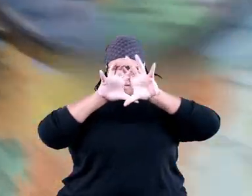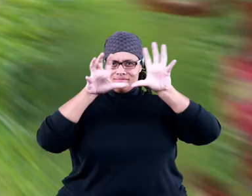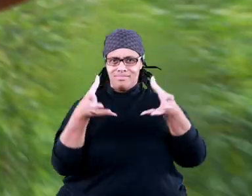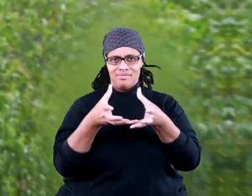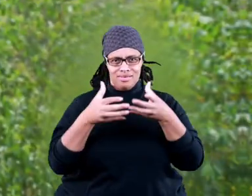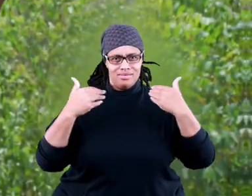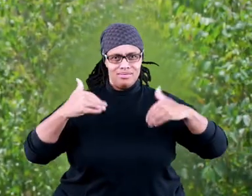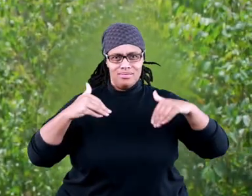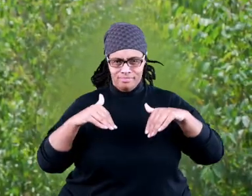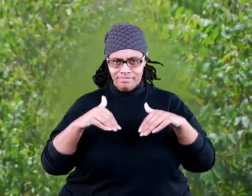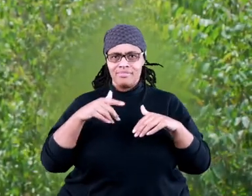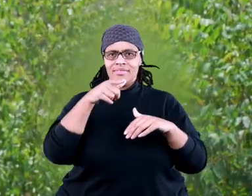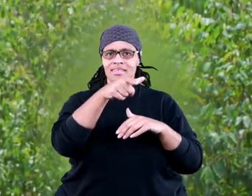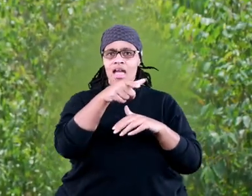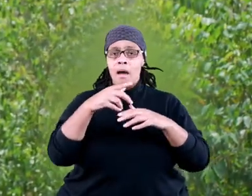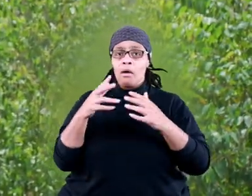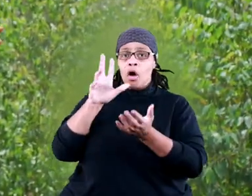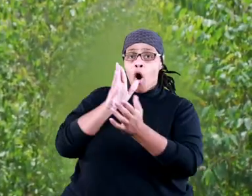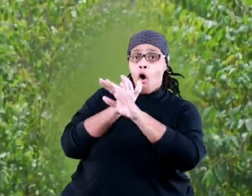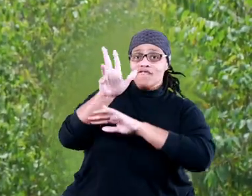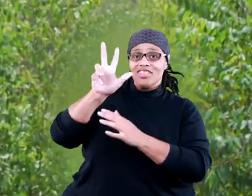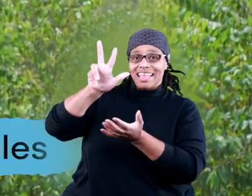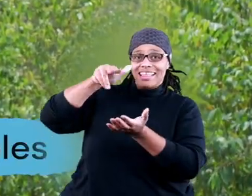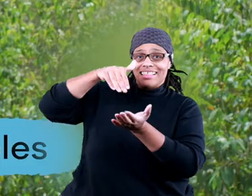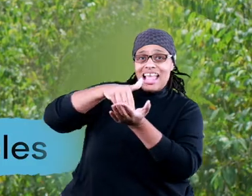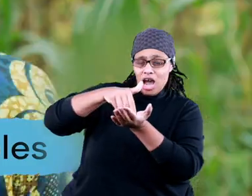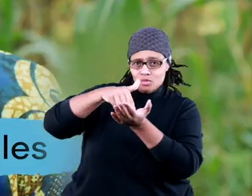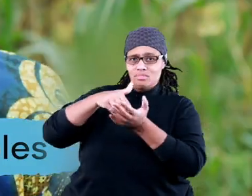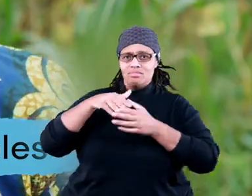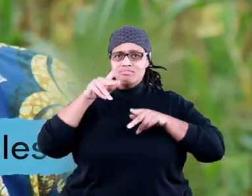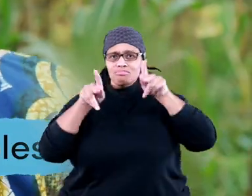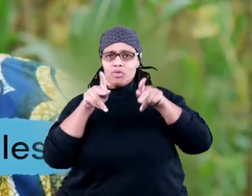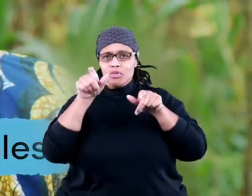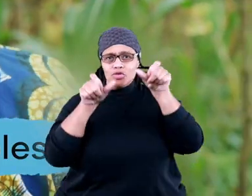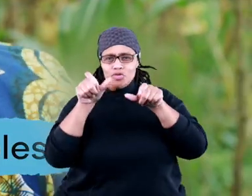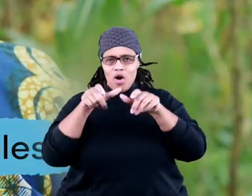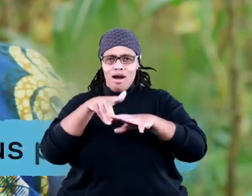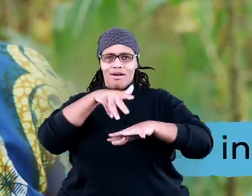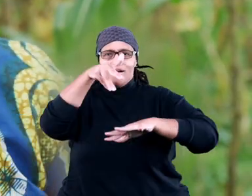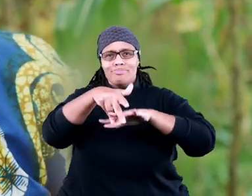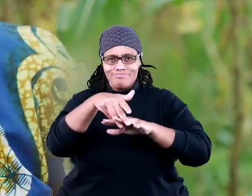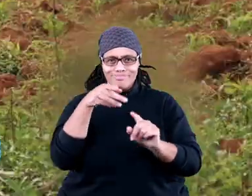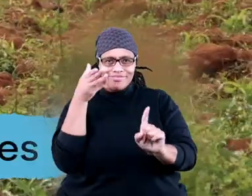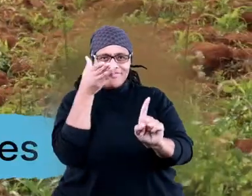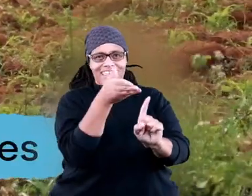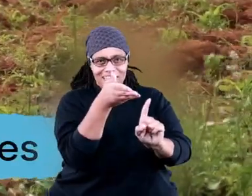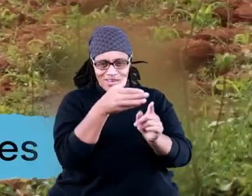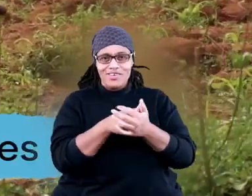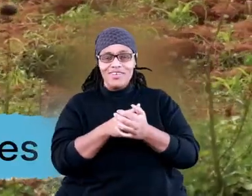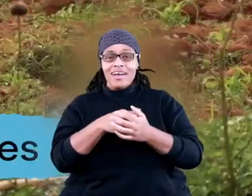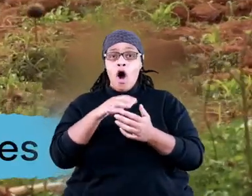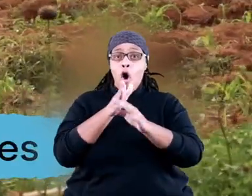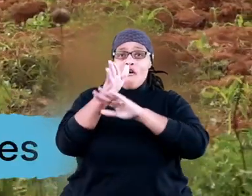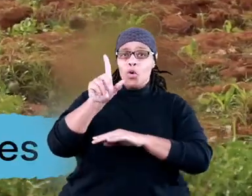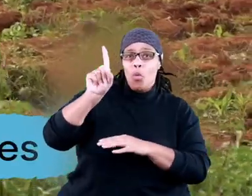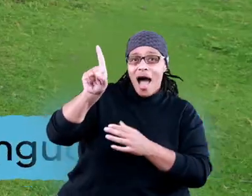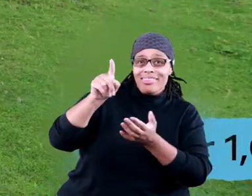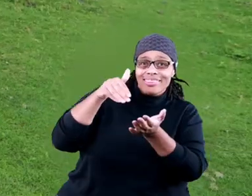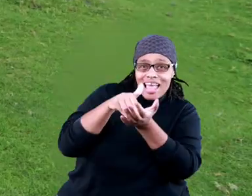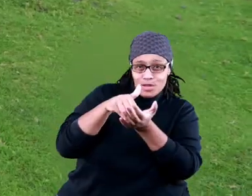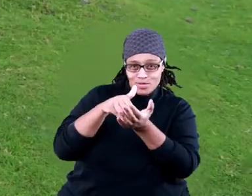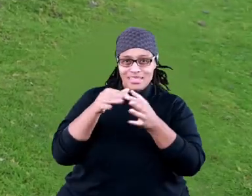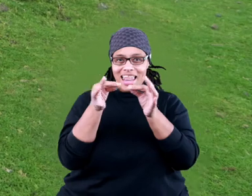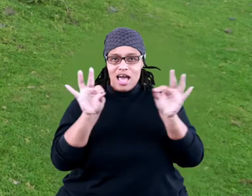planet. It's home to over 3,000 indigenous peoples, over 1,000 languages,